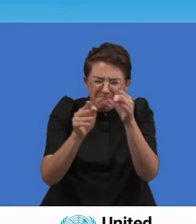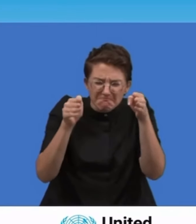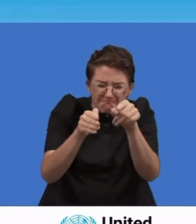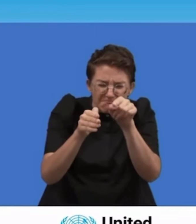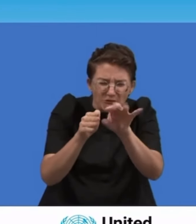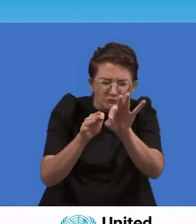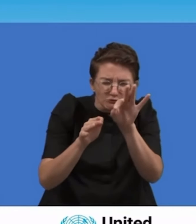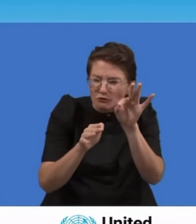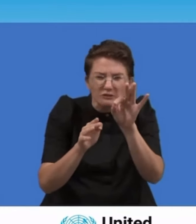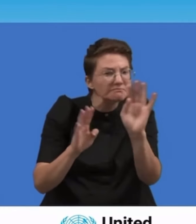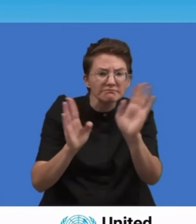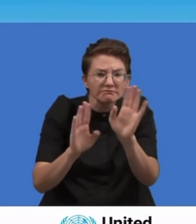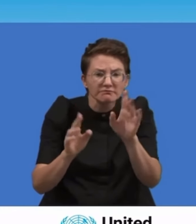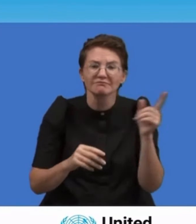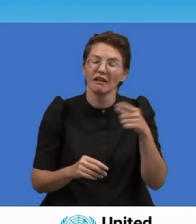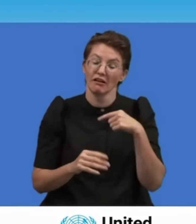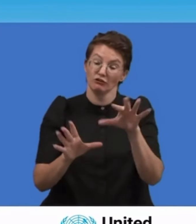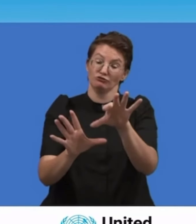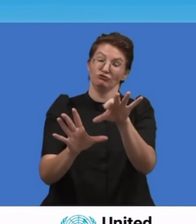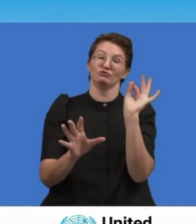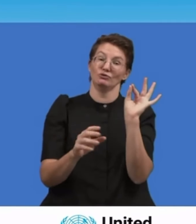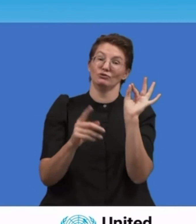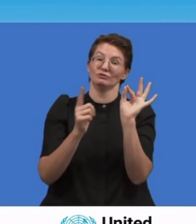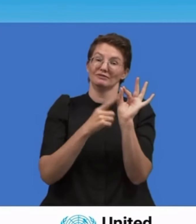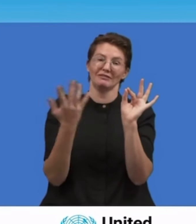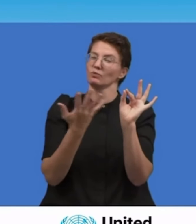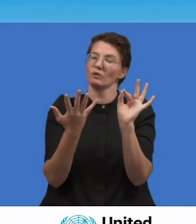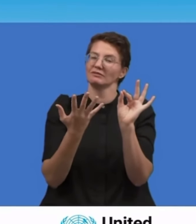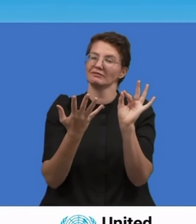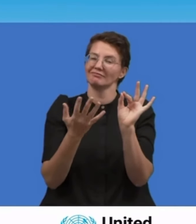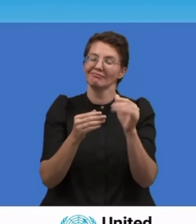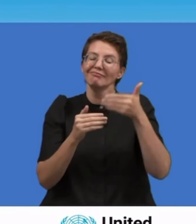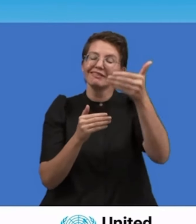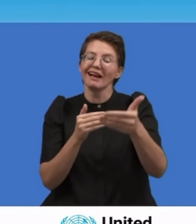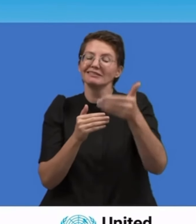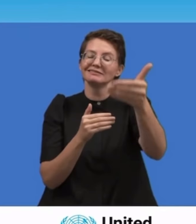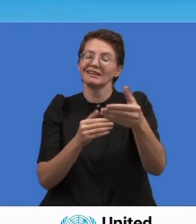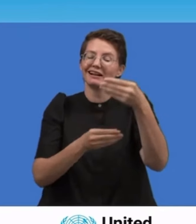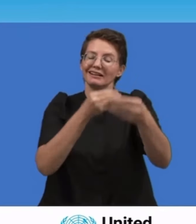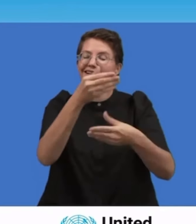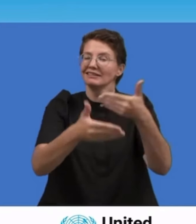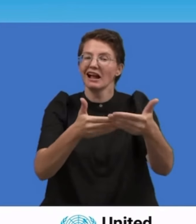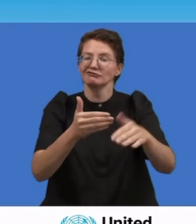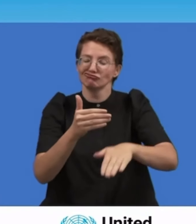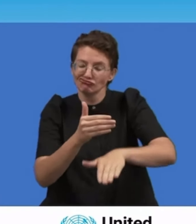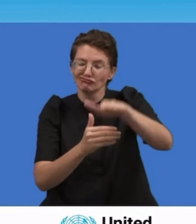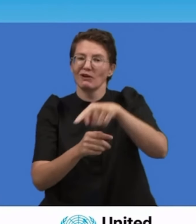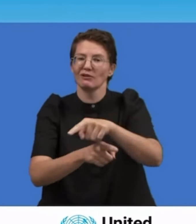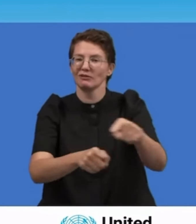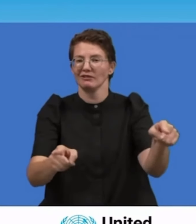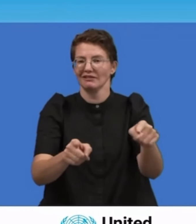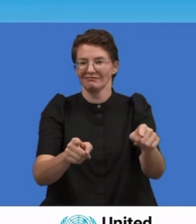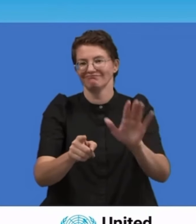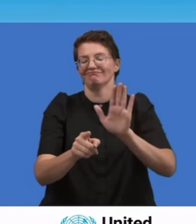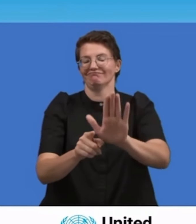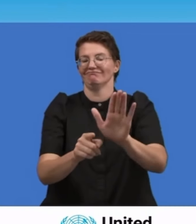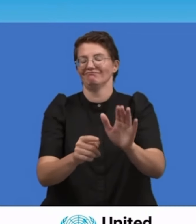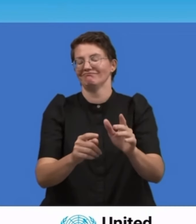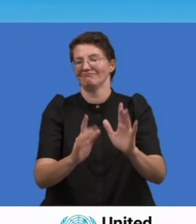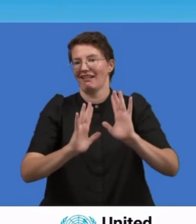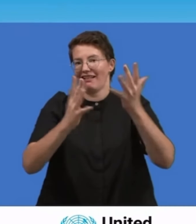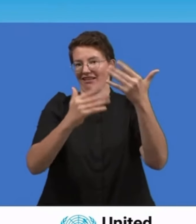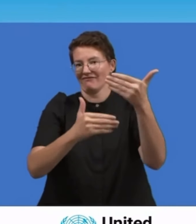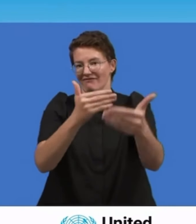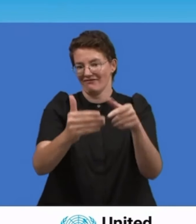alone. The climate crisis, inequality, pandemics, terrorism, and violent